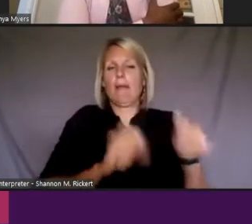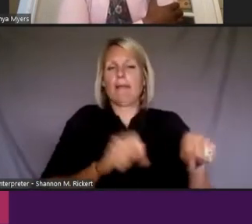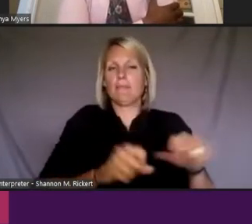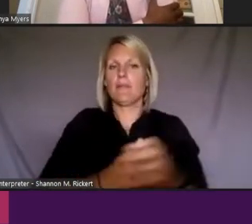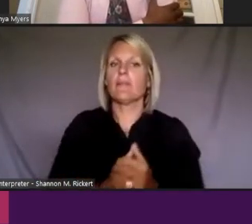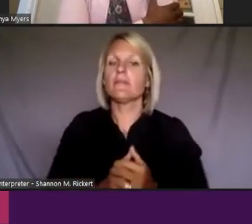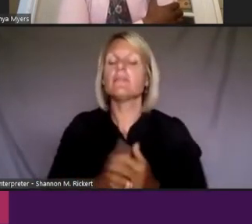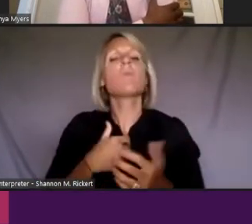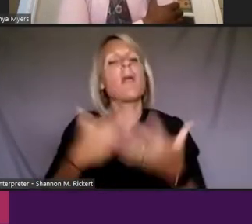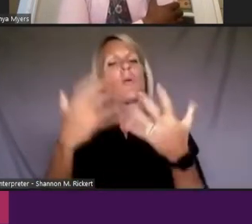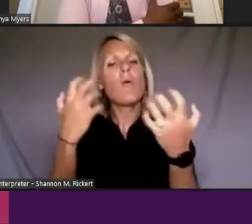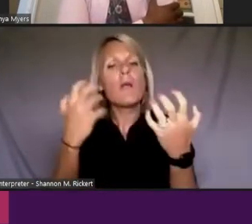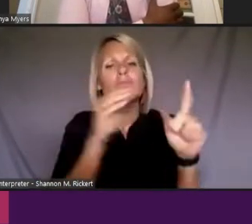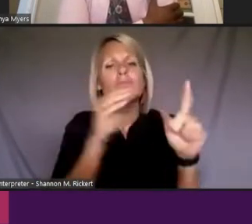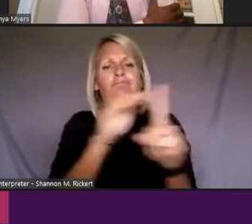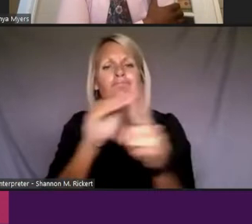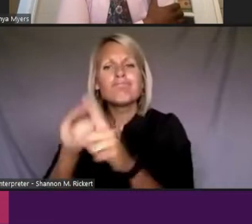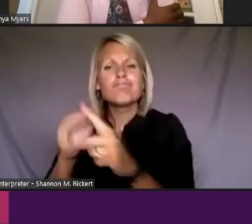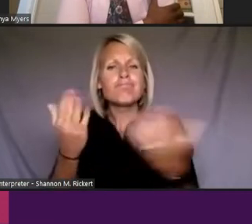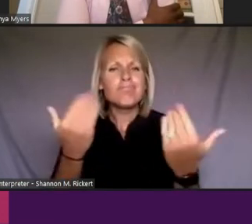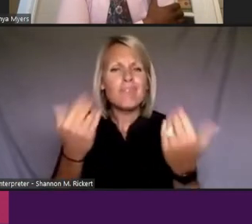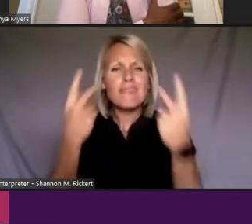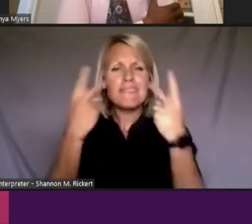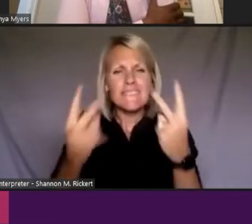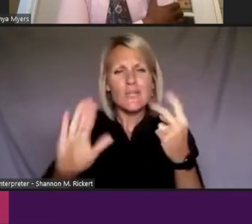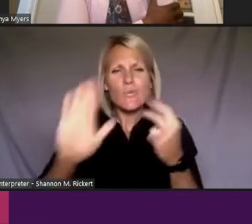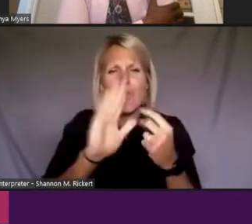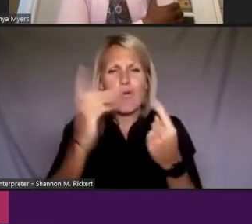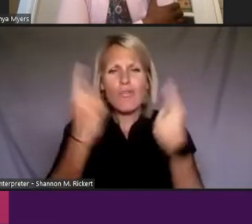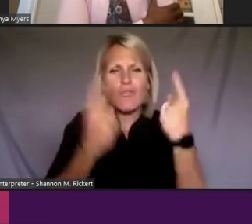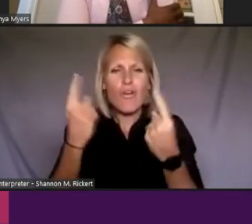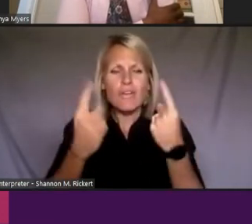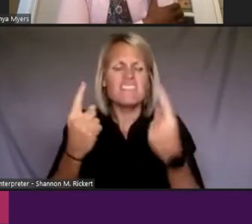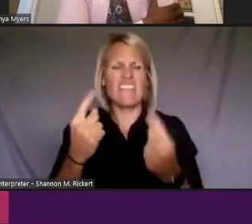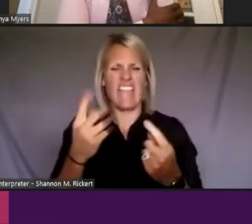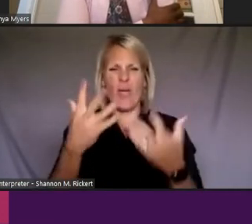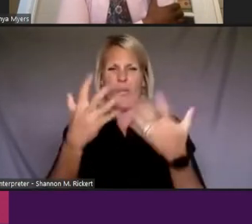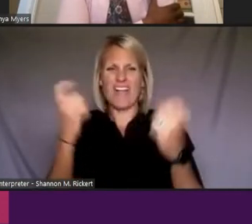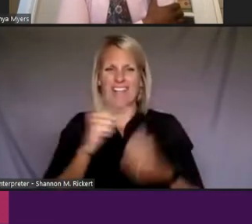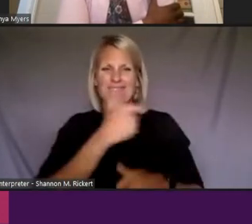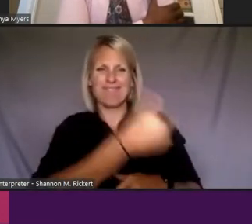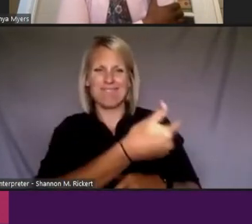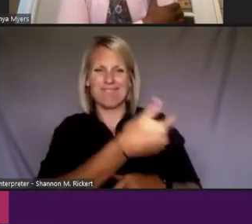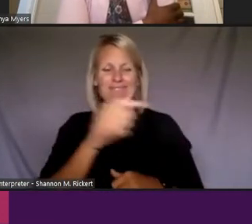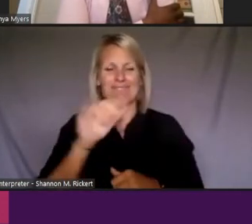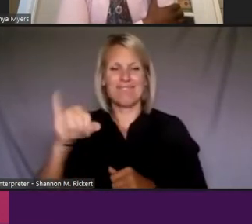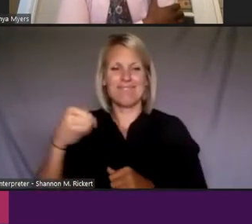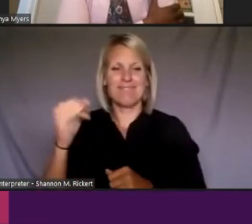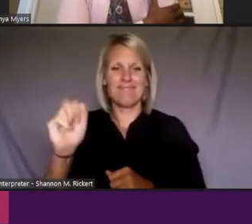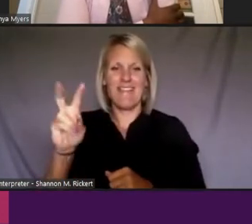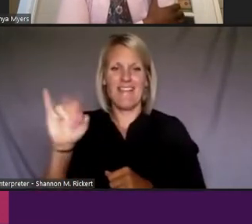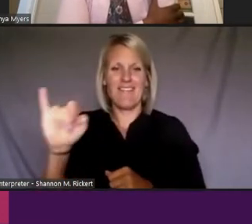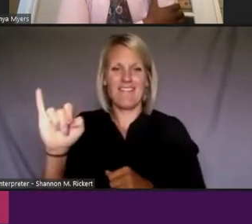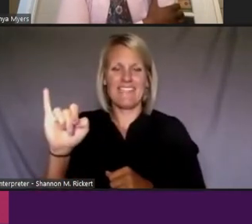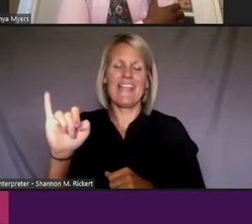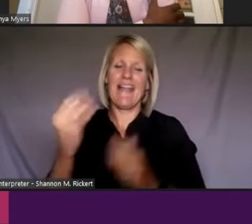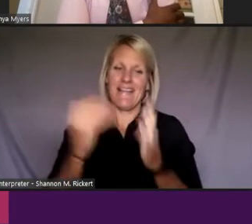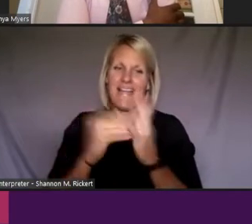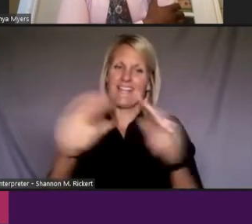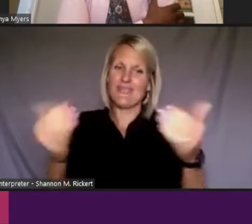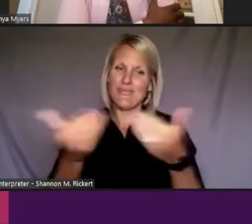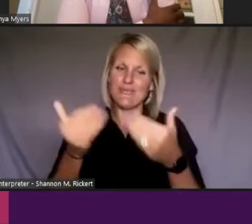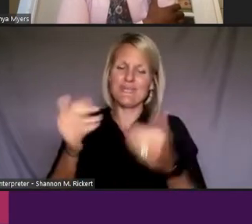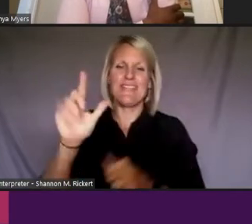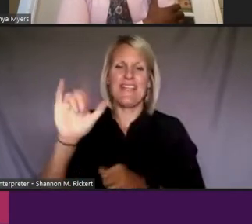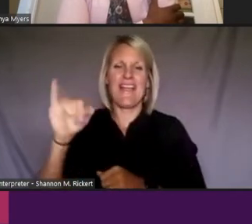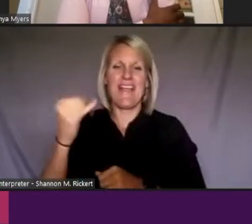everybody on that whole question of the power of storytelling and change, and I want to toss it to Javi, it's a perfect segue to introduce again, Javi DeBruin, who is